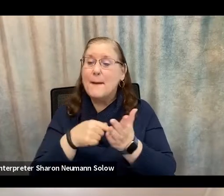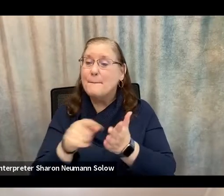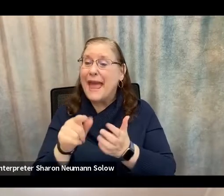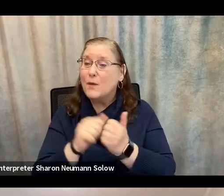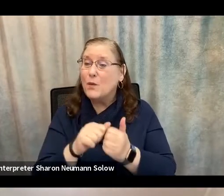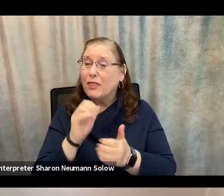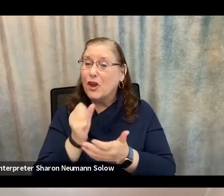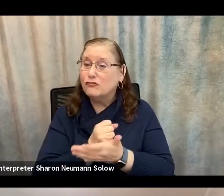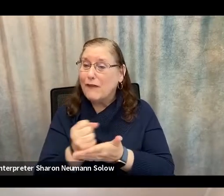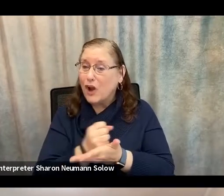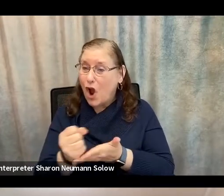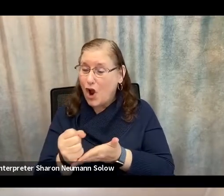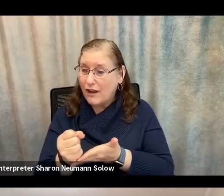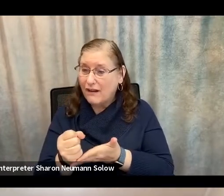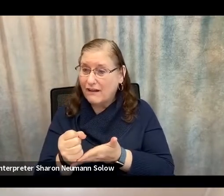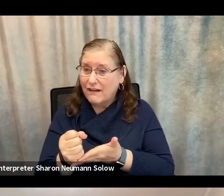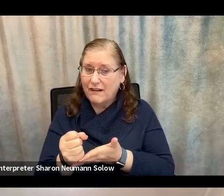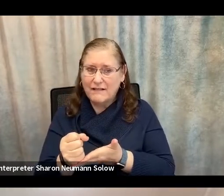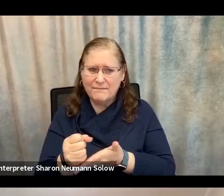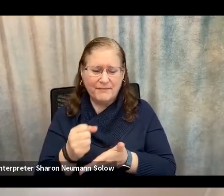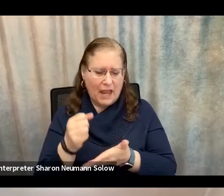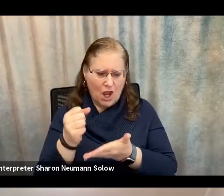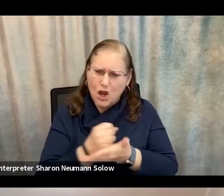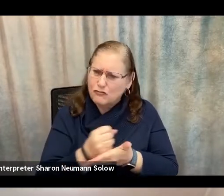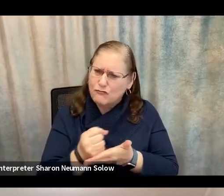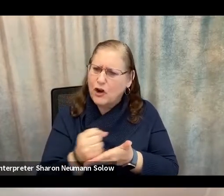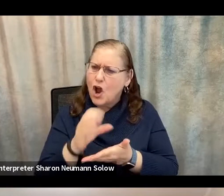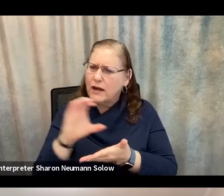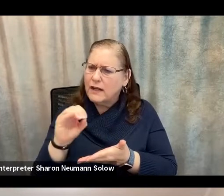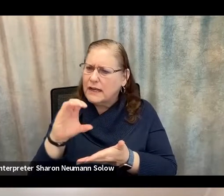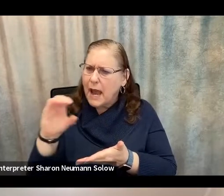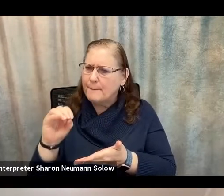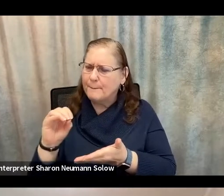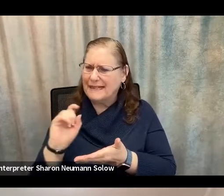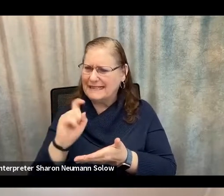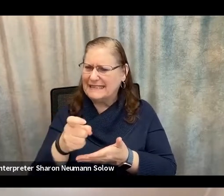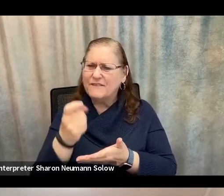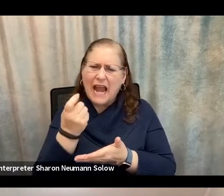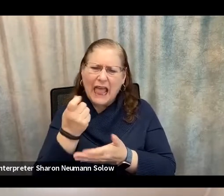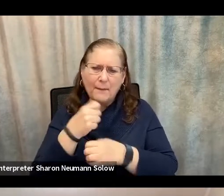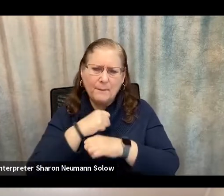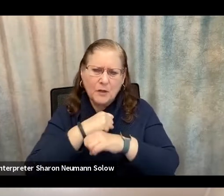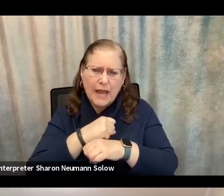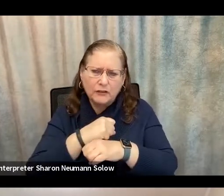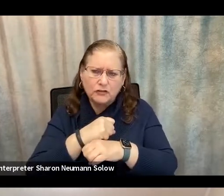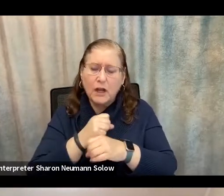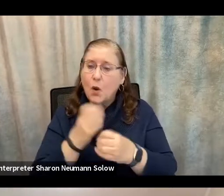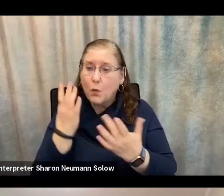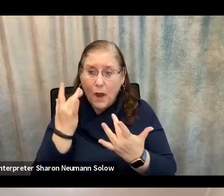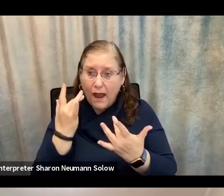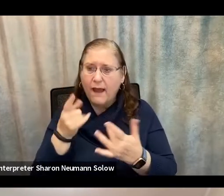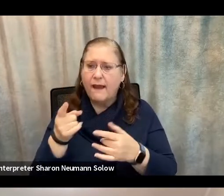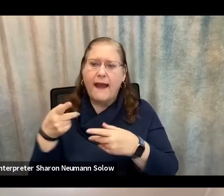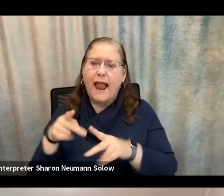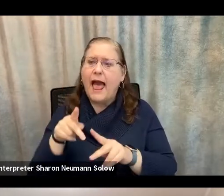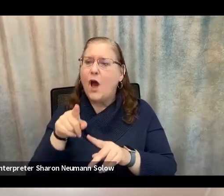Pay with credit cards. Credit card companies give you a bit of protection by allowing you to